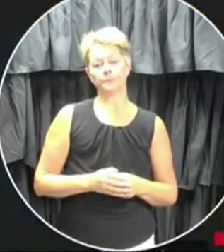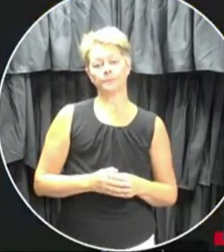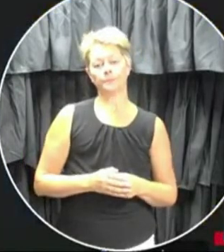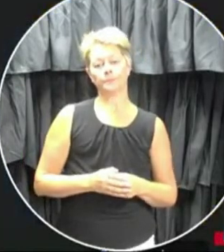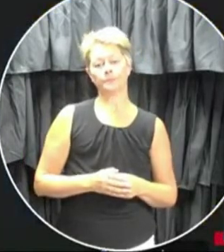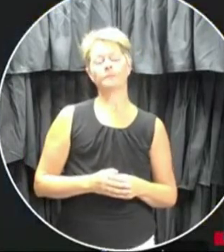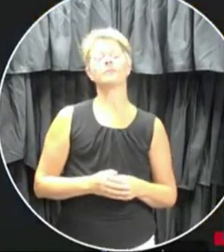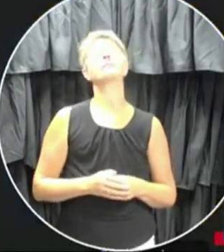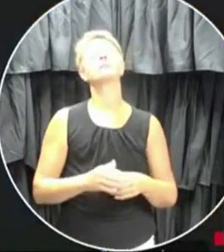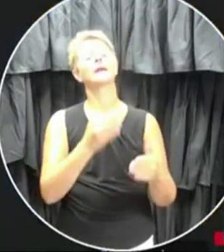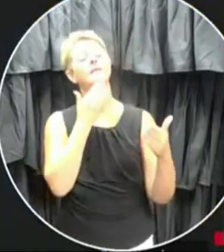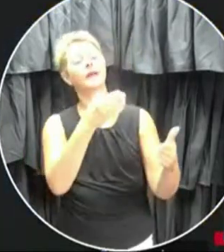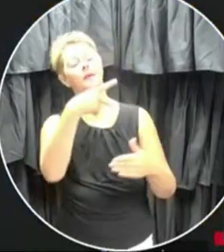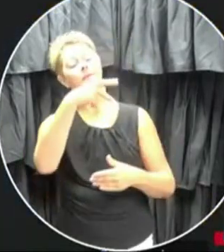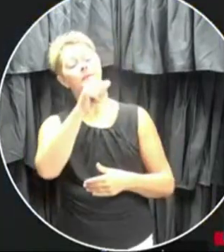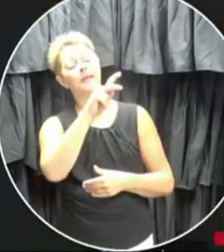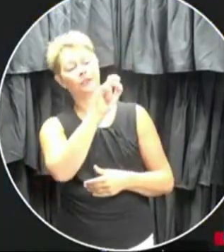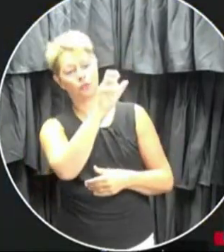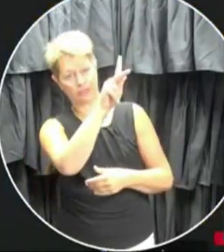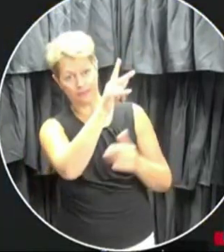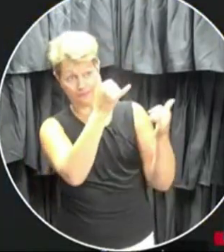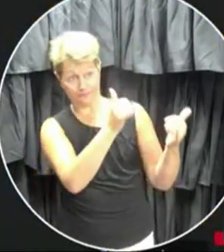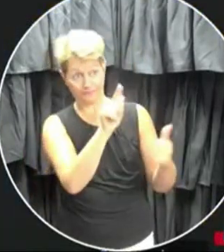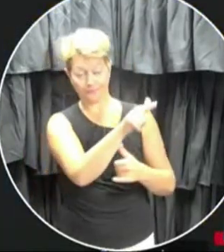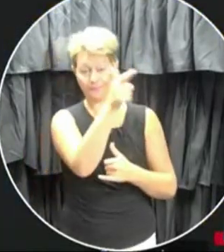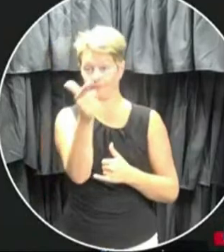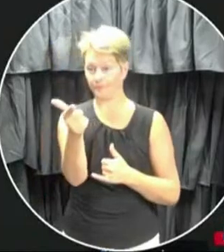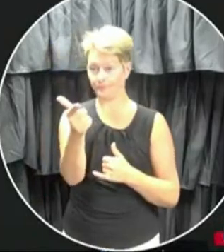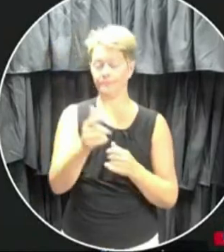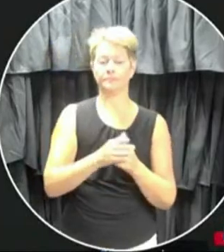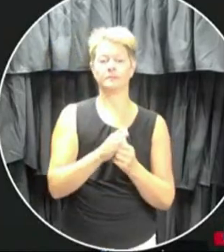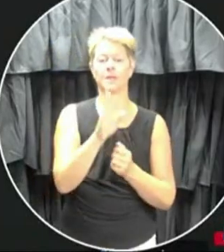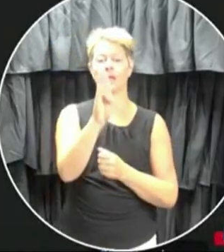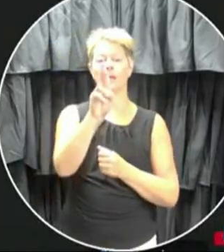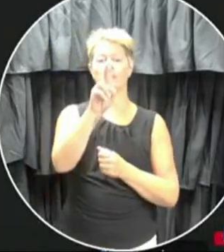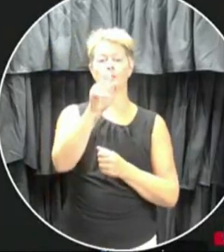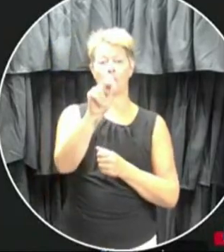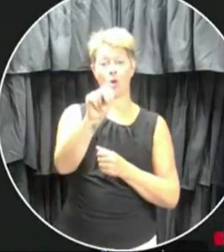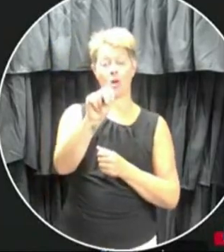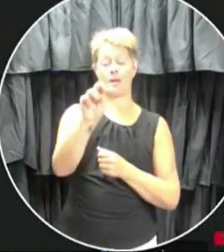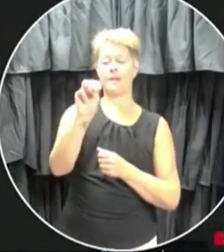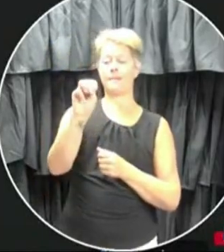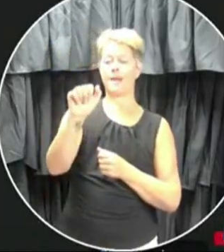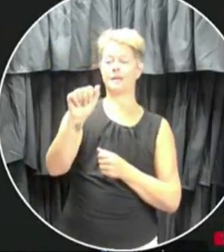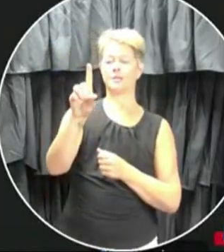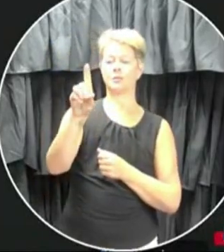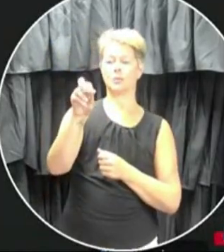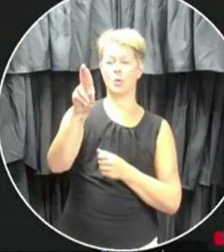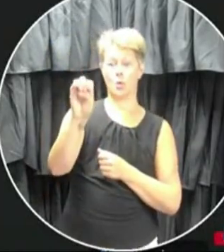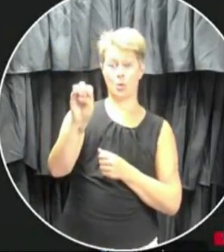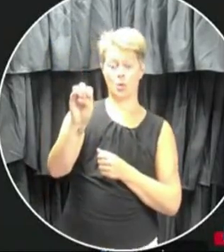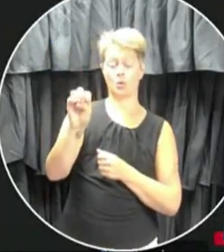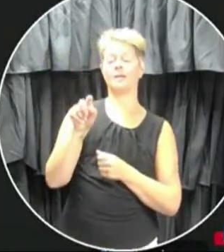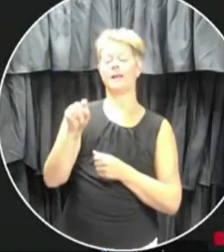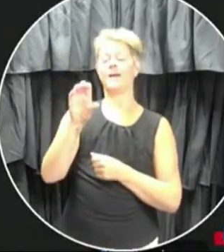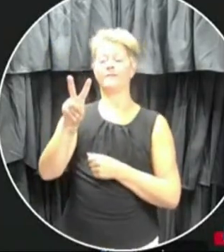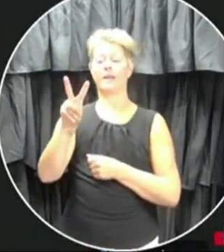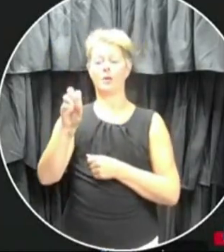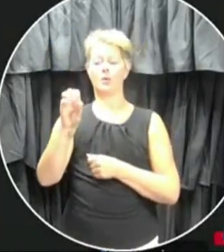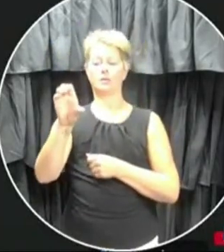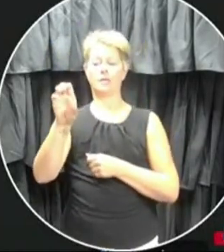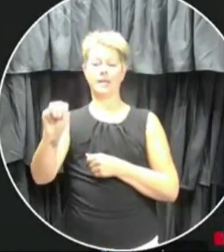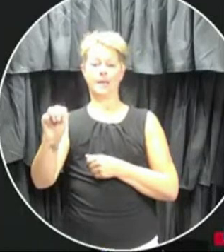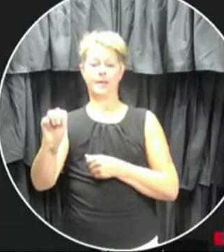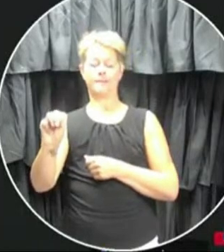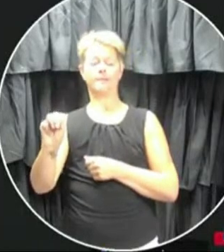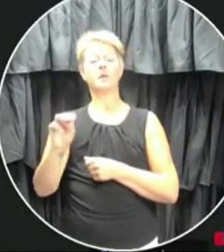Perfect. Thank you, Patrick. We'll go now to speak to Brian Madure with VOCM. Brian, your mic has been unmuted and you